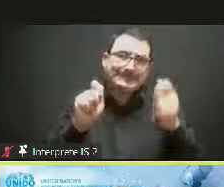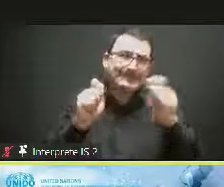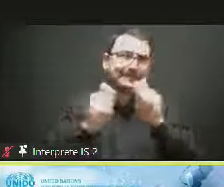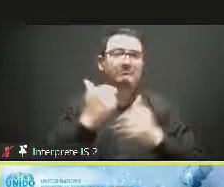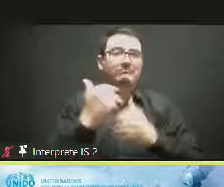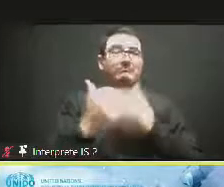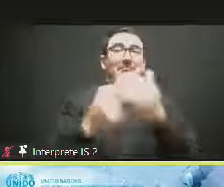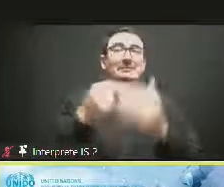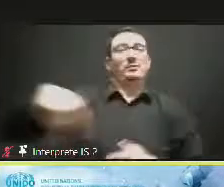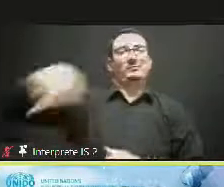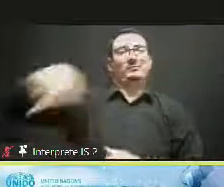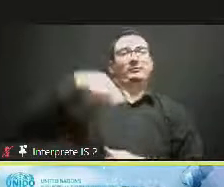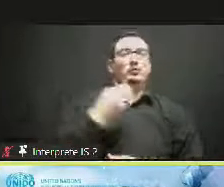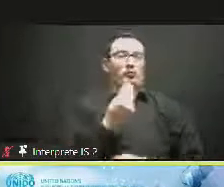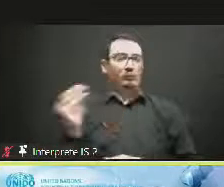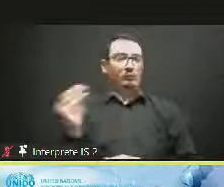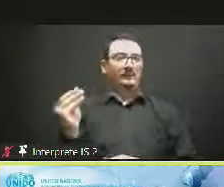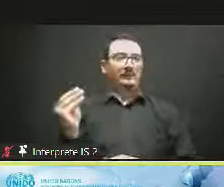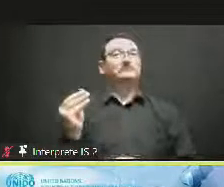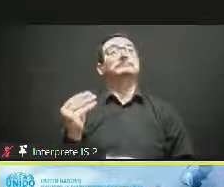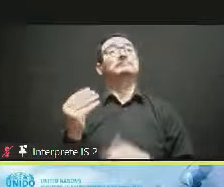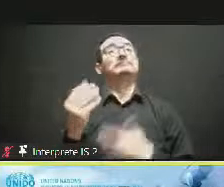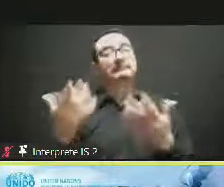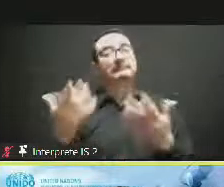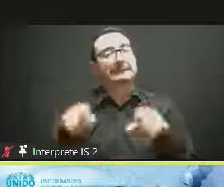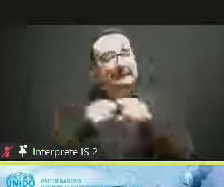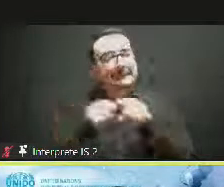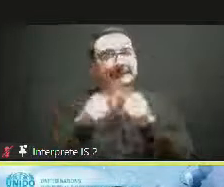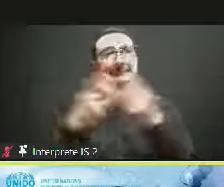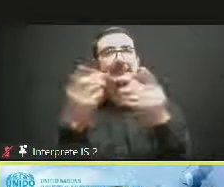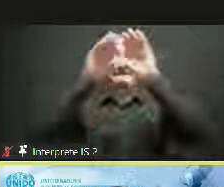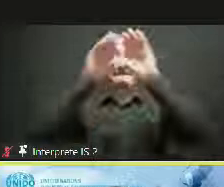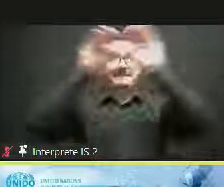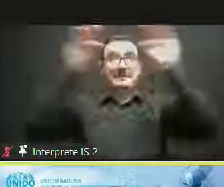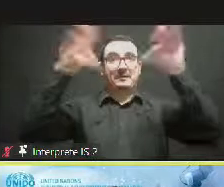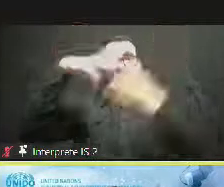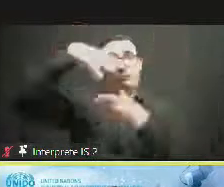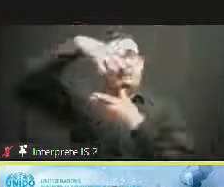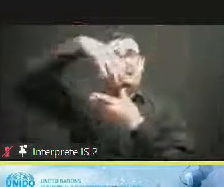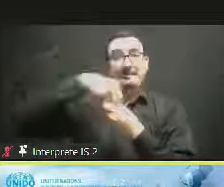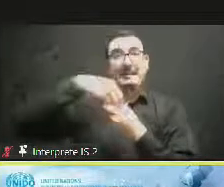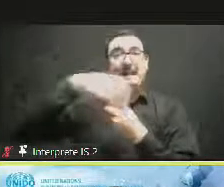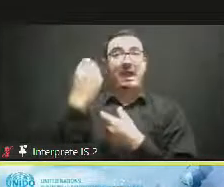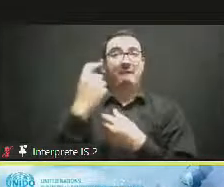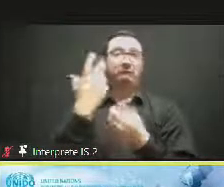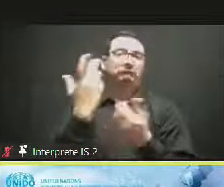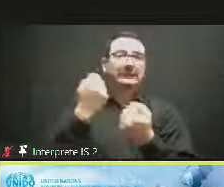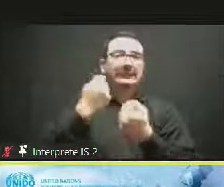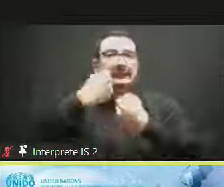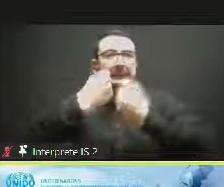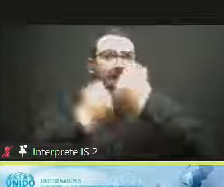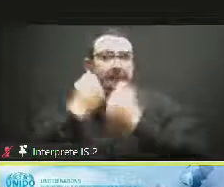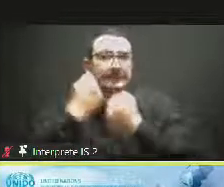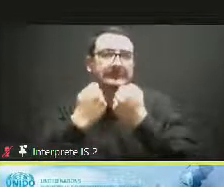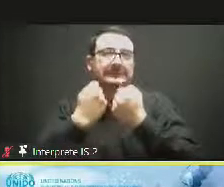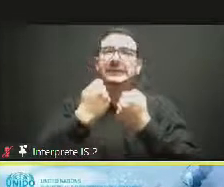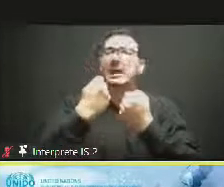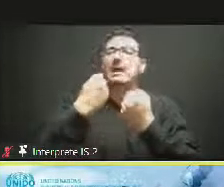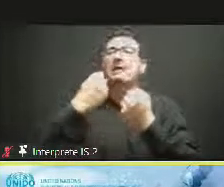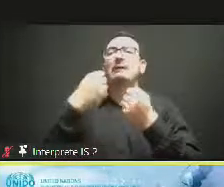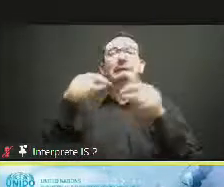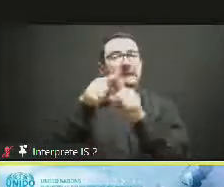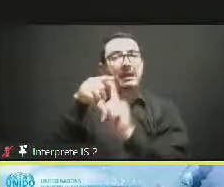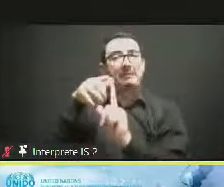companies and also part of the innovation ecosystem stakeholders can be connected. And